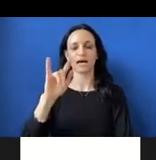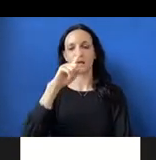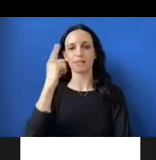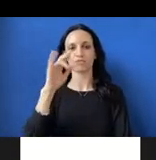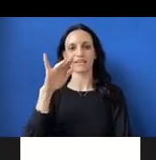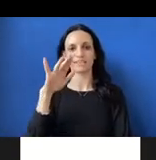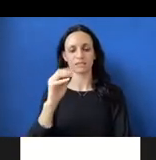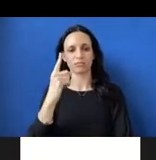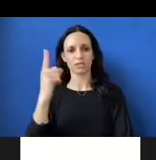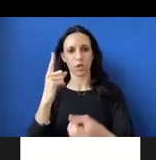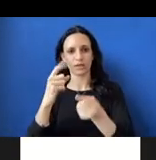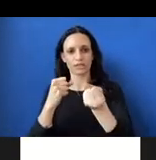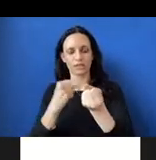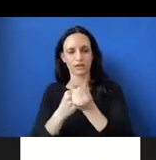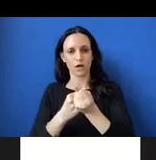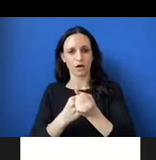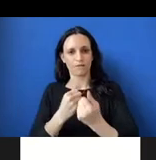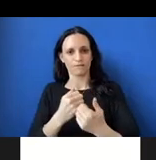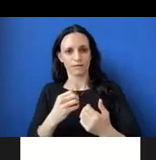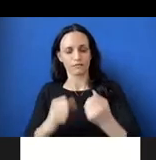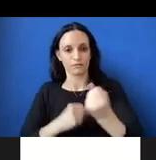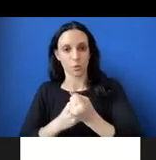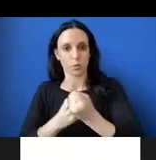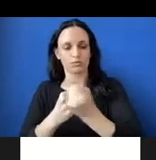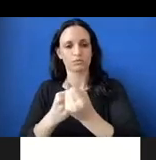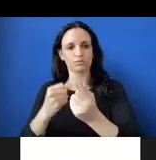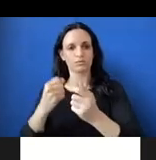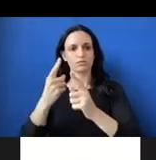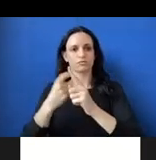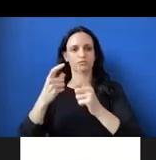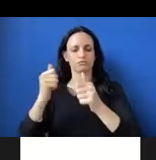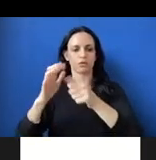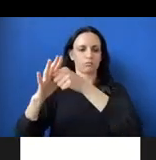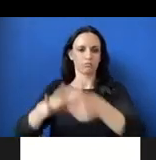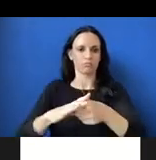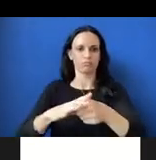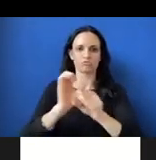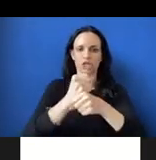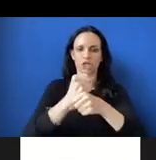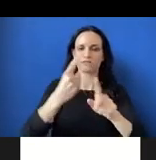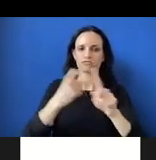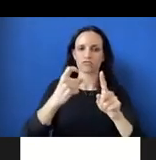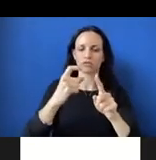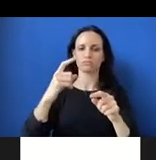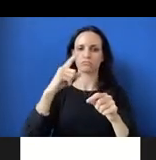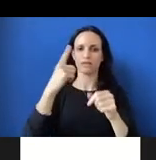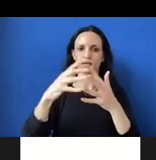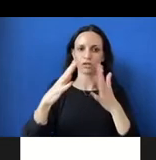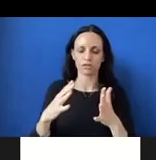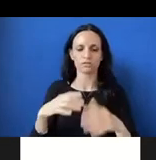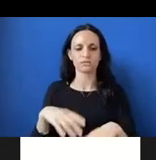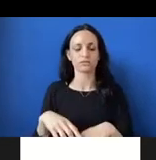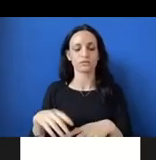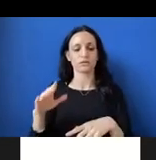fueled by the desire to maintain capital production among white Americans. According to Du Bois in his work, Black Reconstruction,